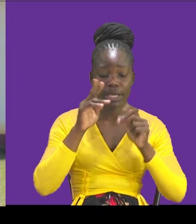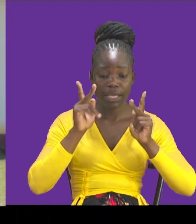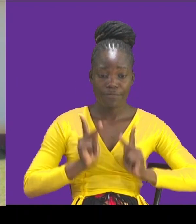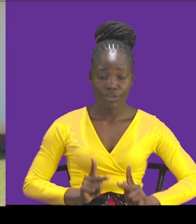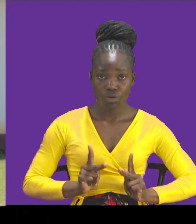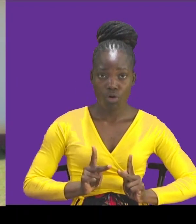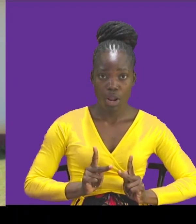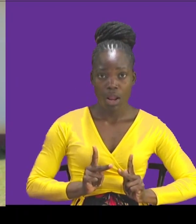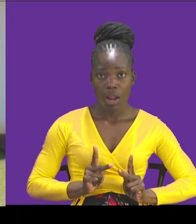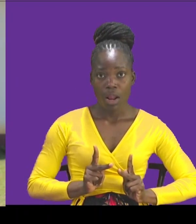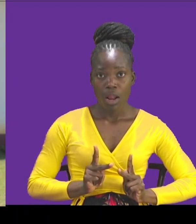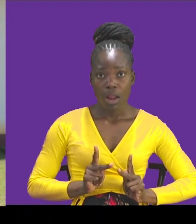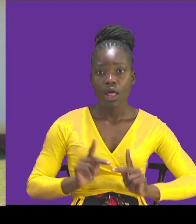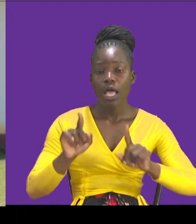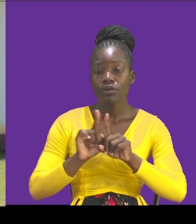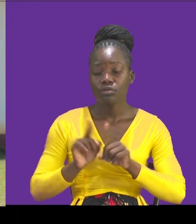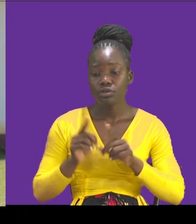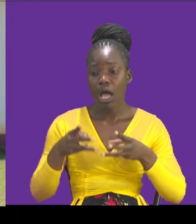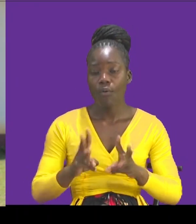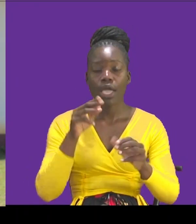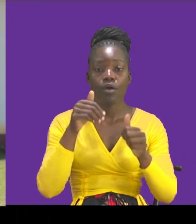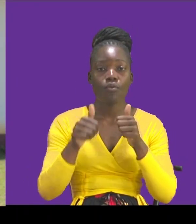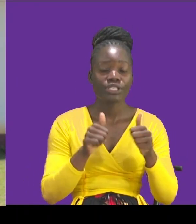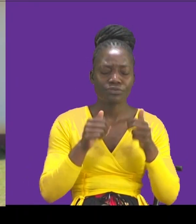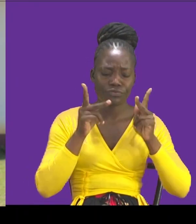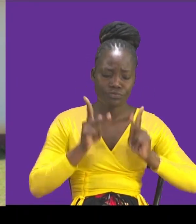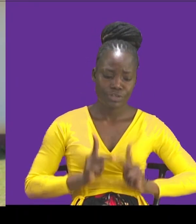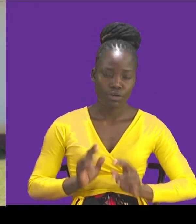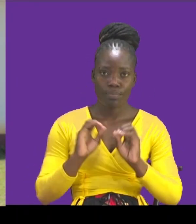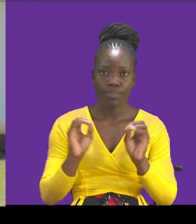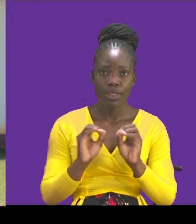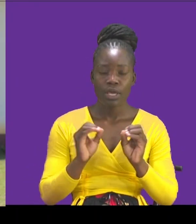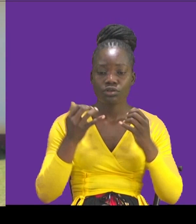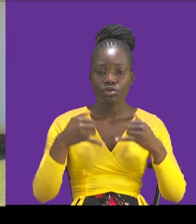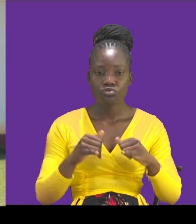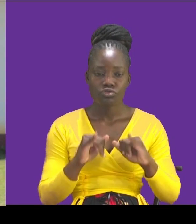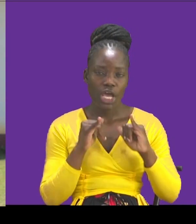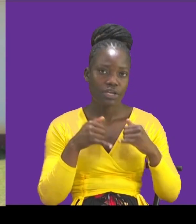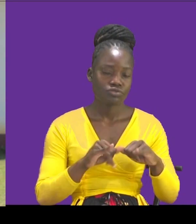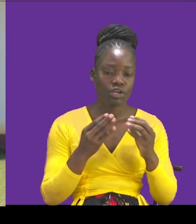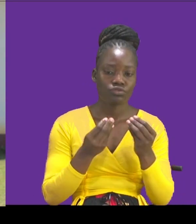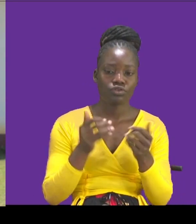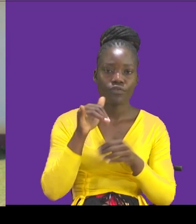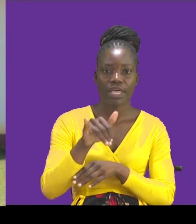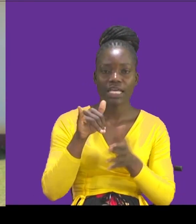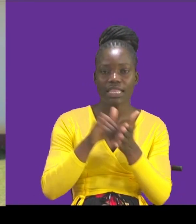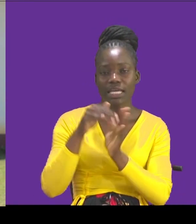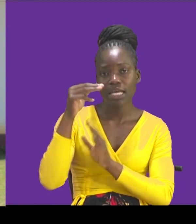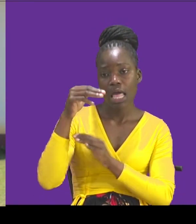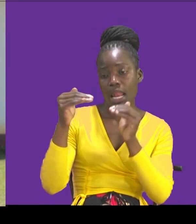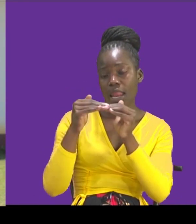and form that is not physical. So she's trying to tackle. at that level. And